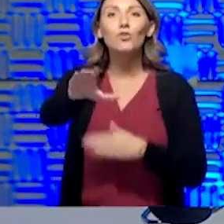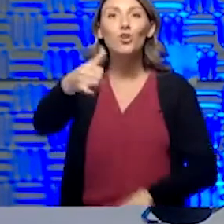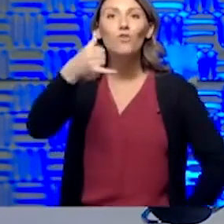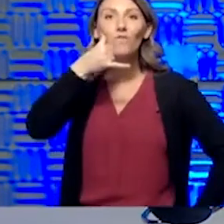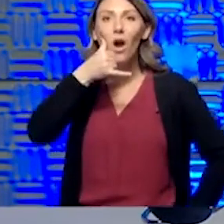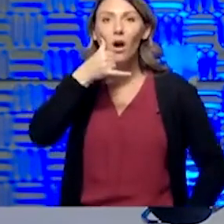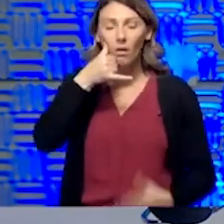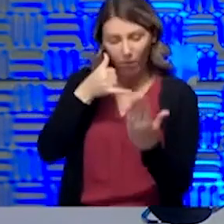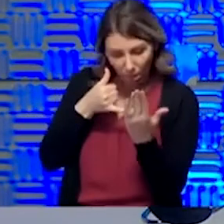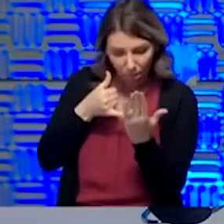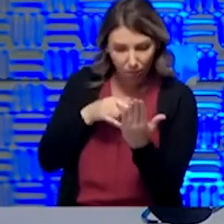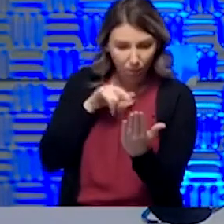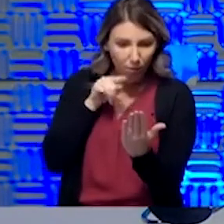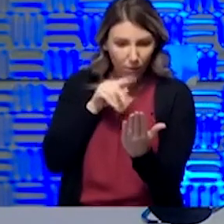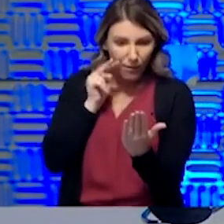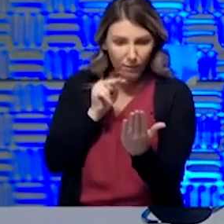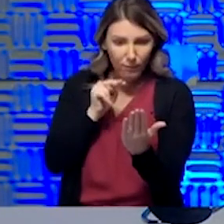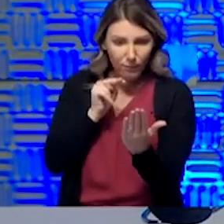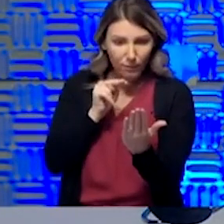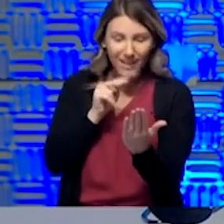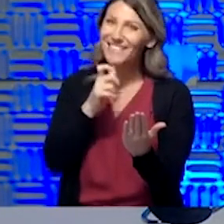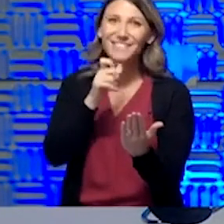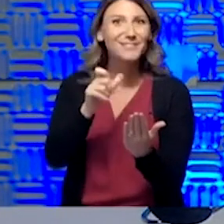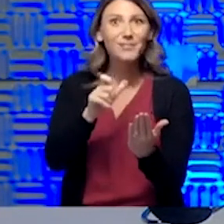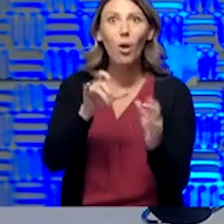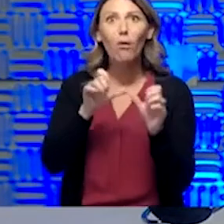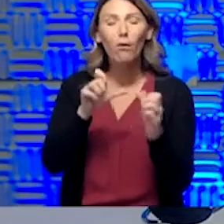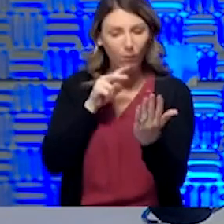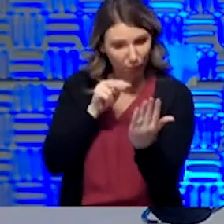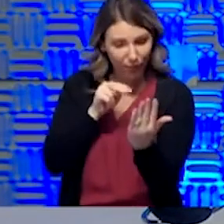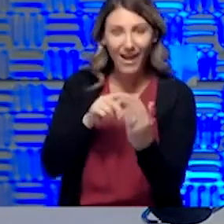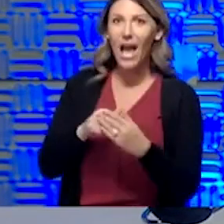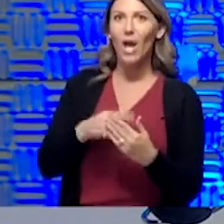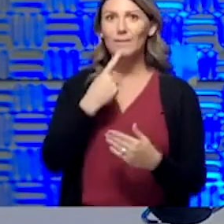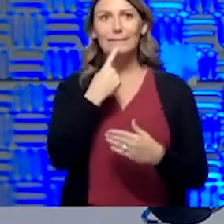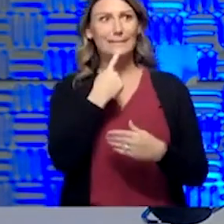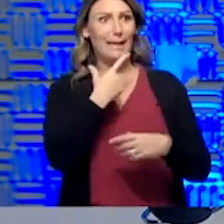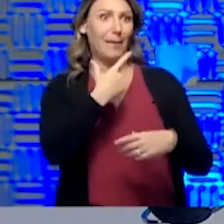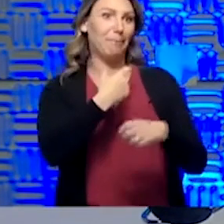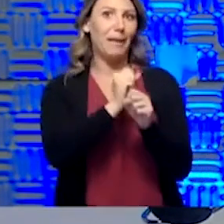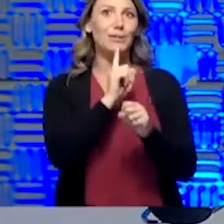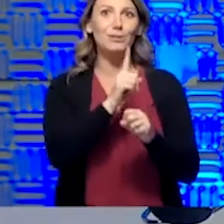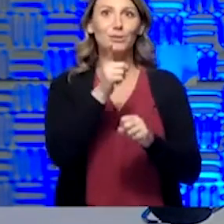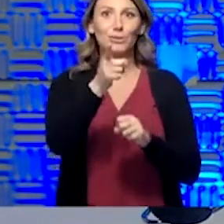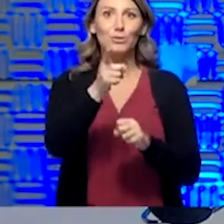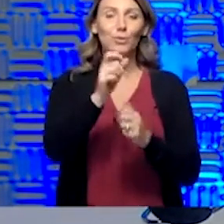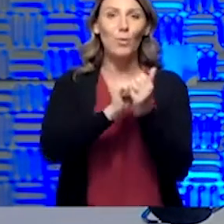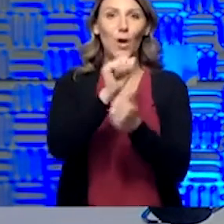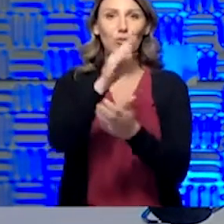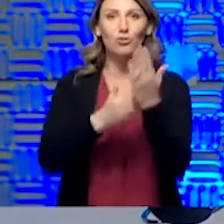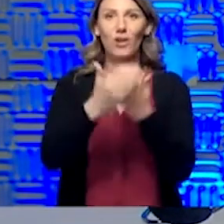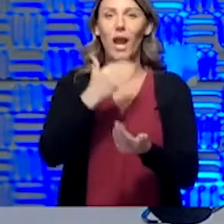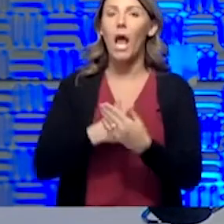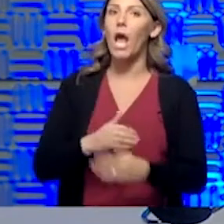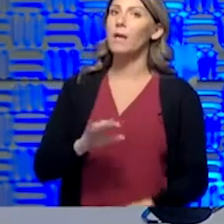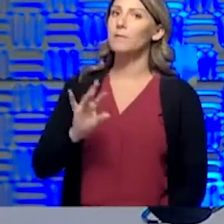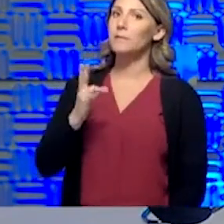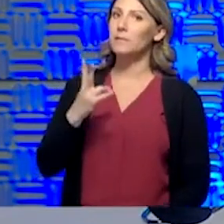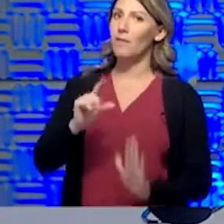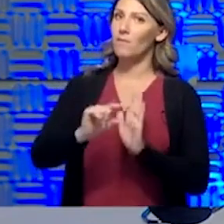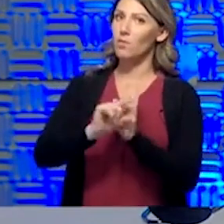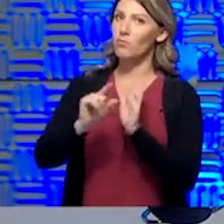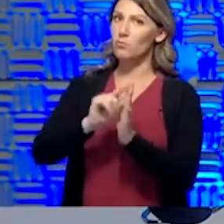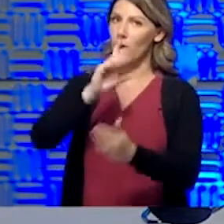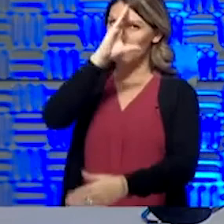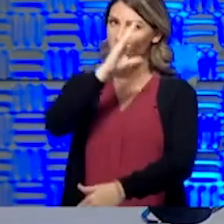Pick your head up from the phone. That's pretty good. I don't think I can do better than that. I was going to say, make sure you wash your hands. I have a seventh-grade son, so that's